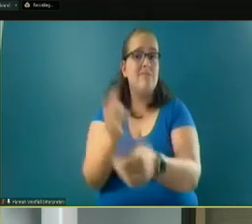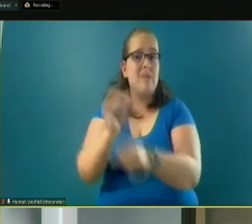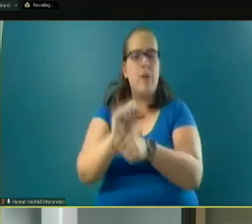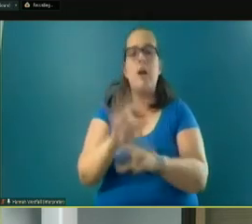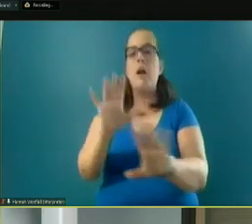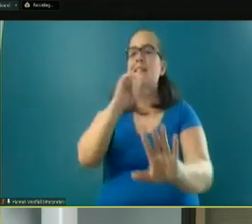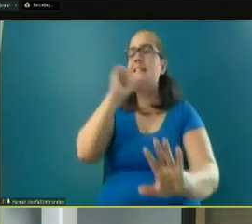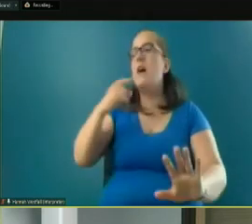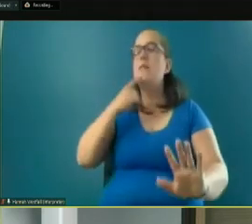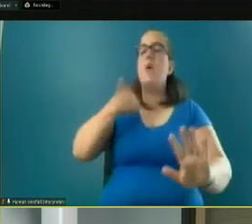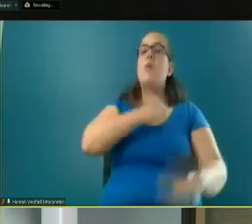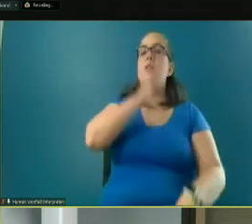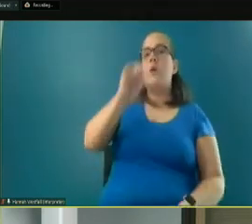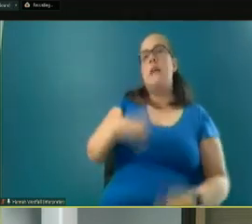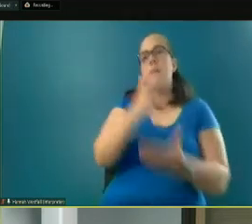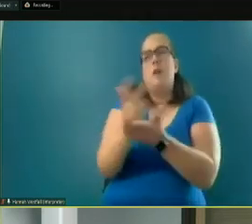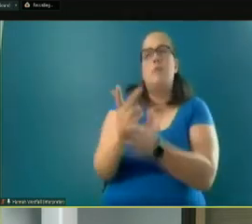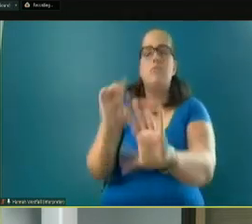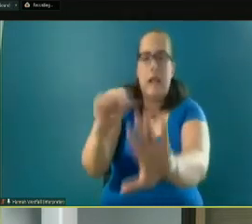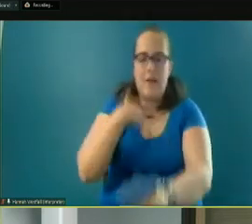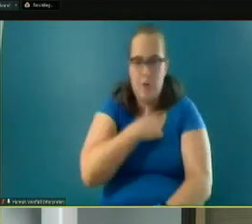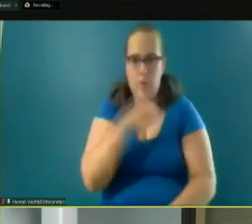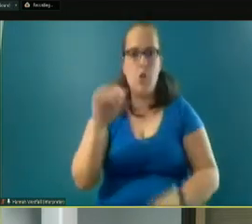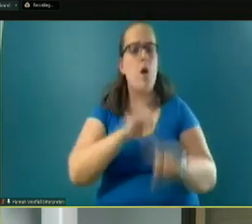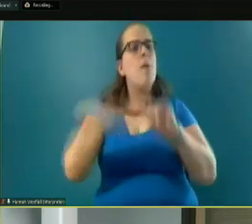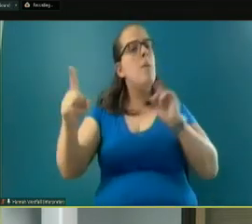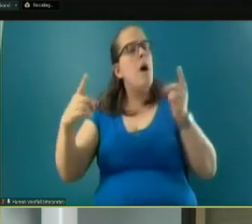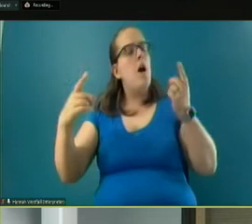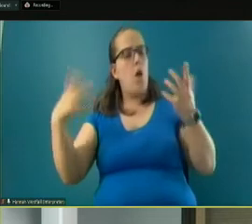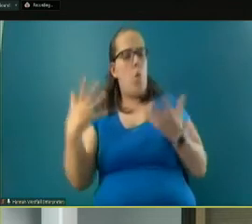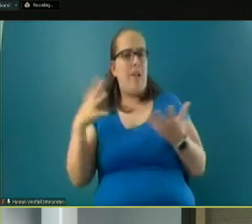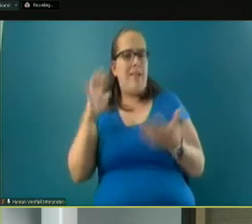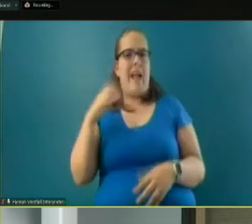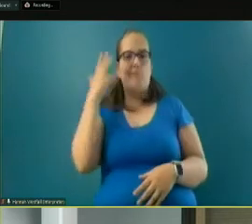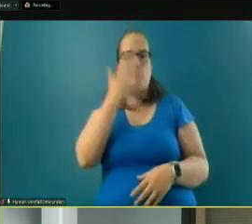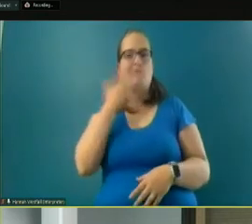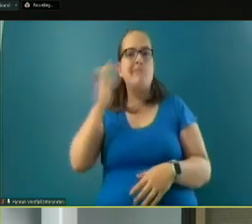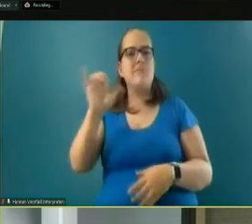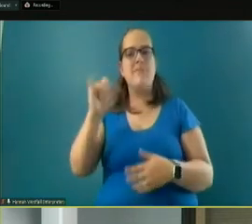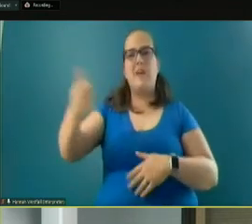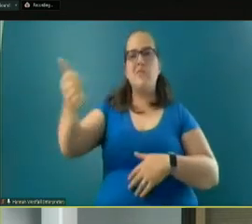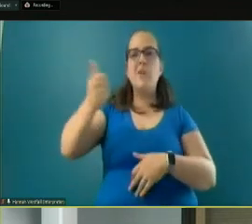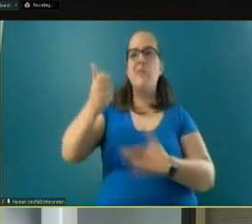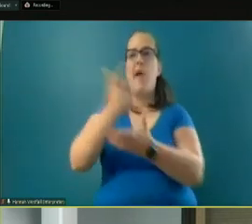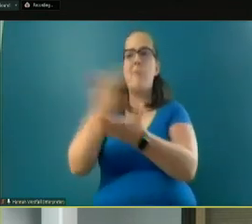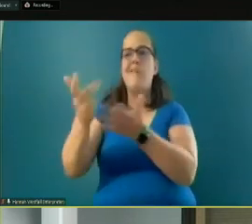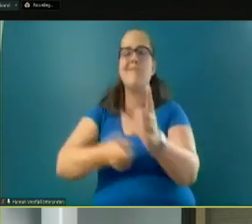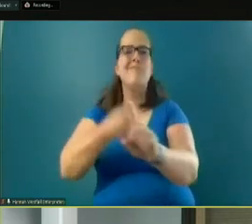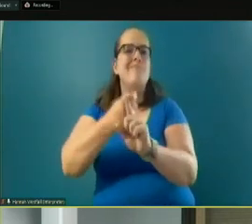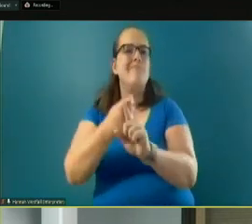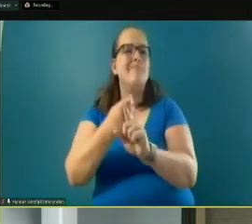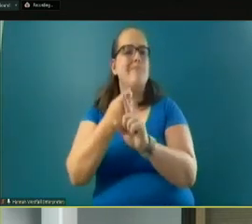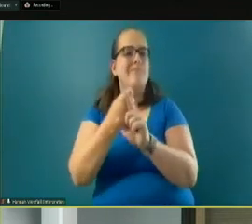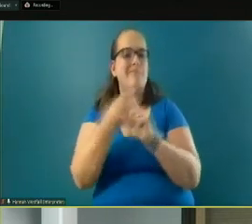to say we don't need parking. We absolutely do. But what are those associated transportation and parking-related impacts as we go